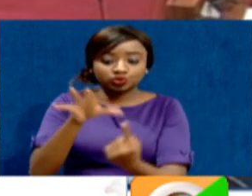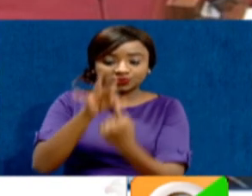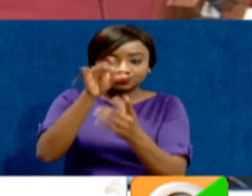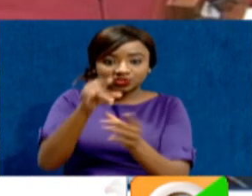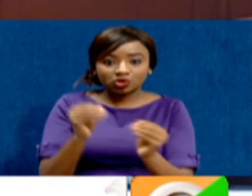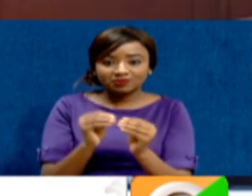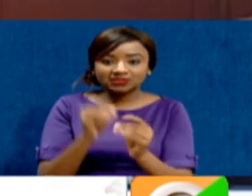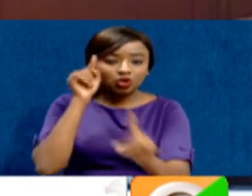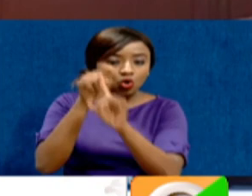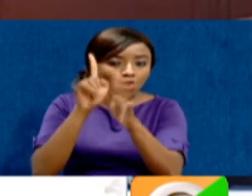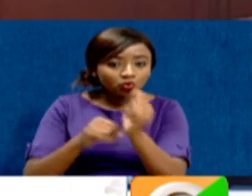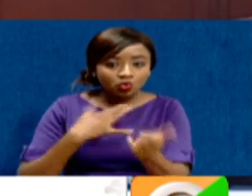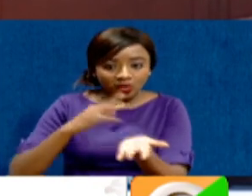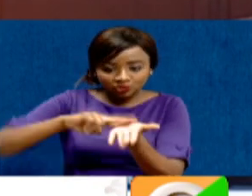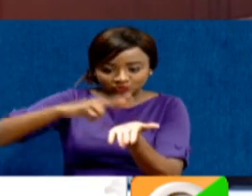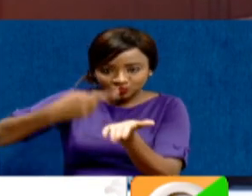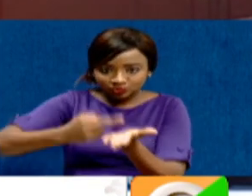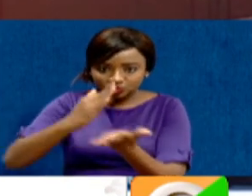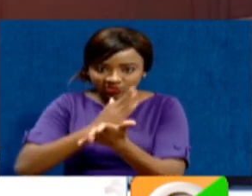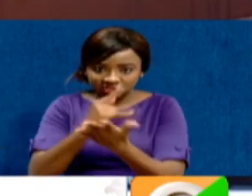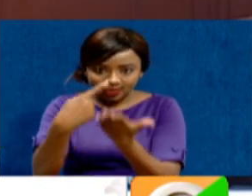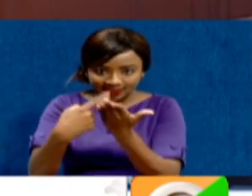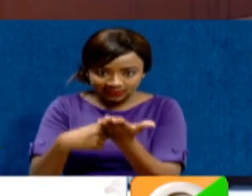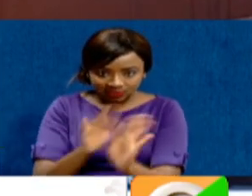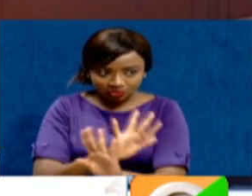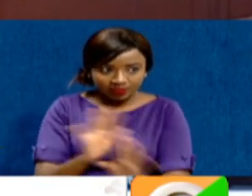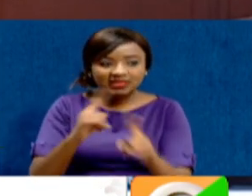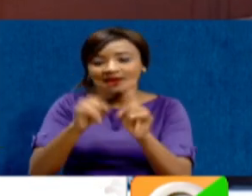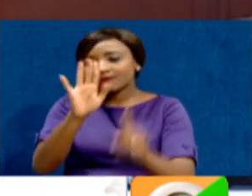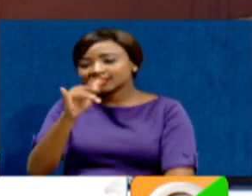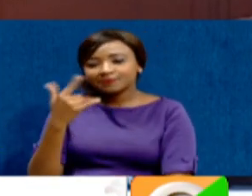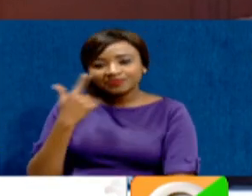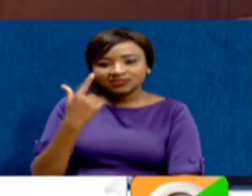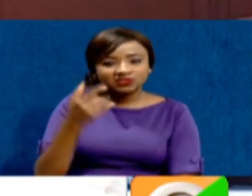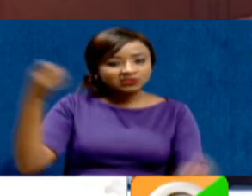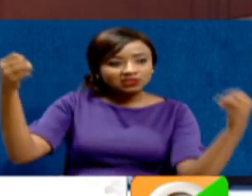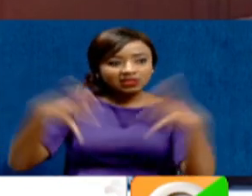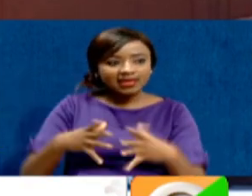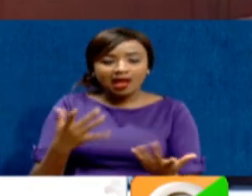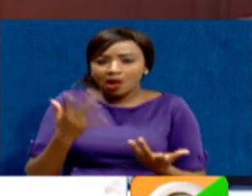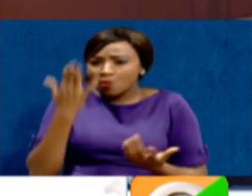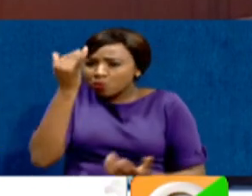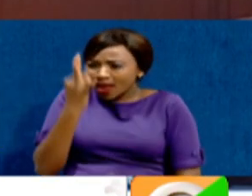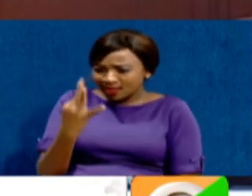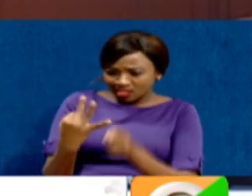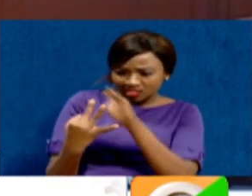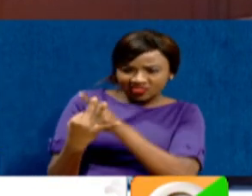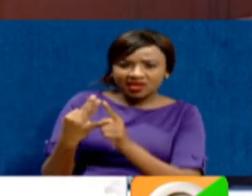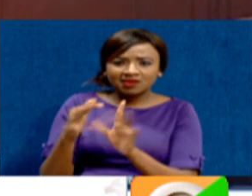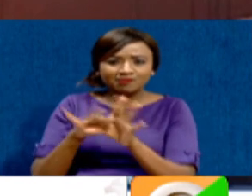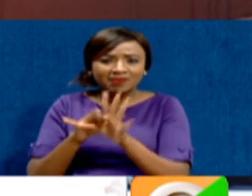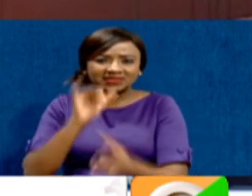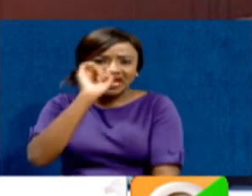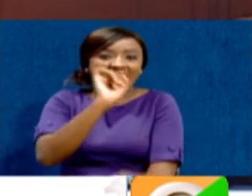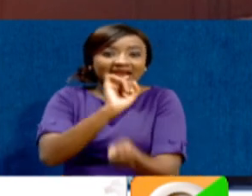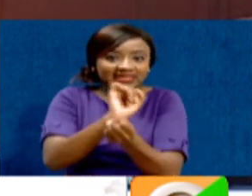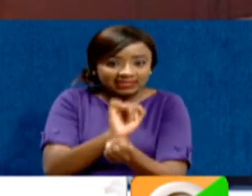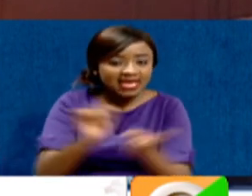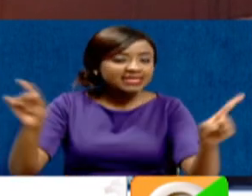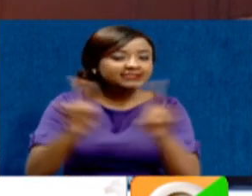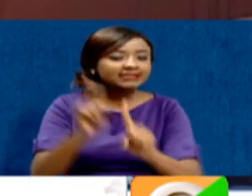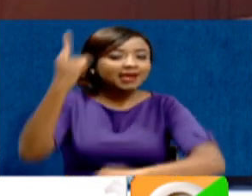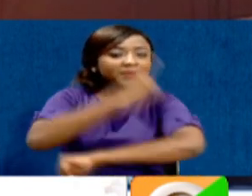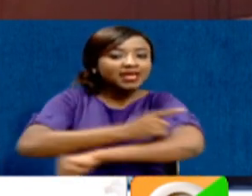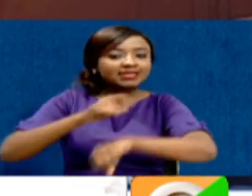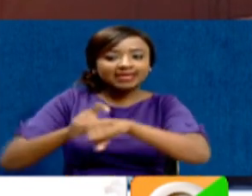this issue of revenue. It is clear that there is no coincidence as to why three members were arrested on the same day that they are coming to vote,